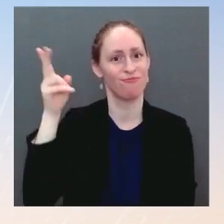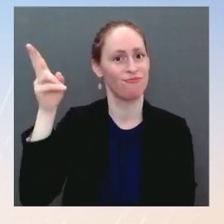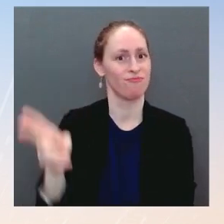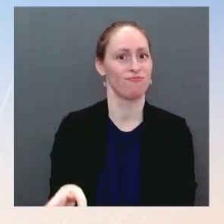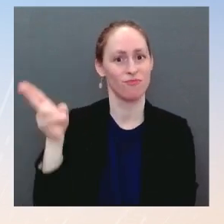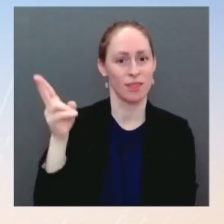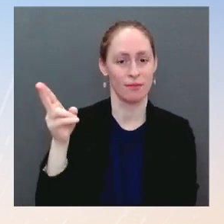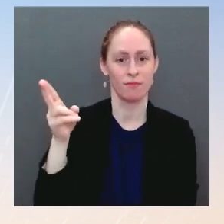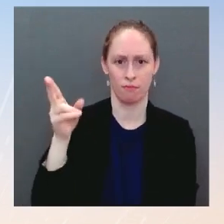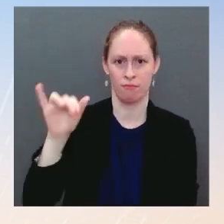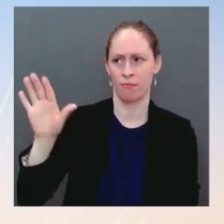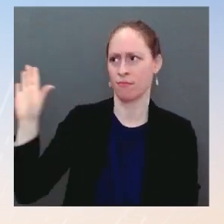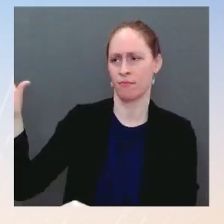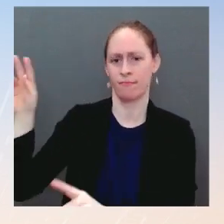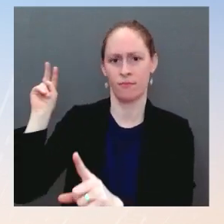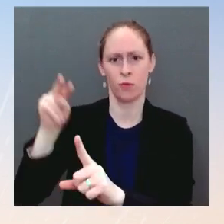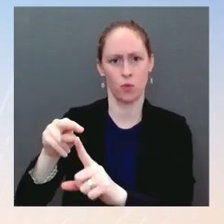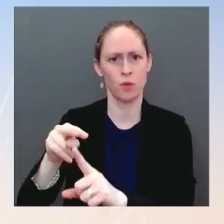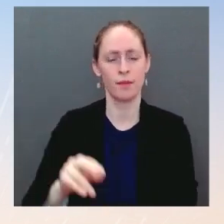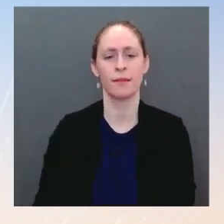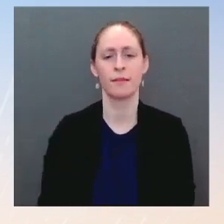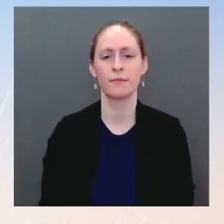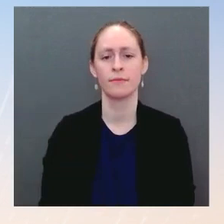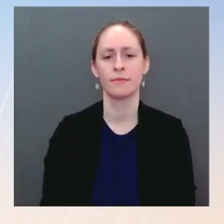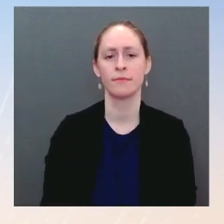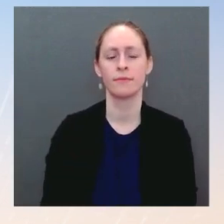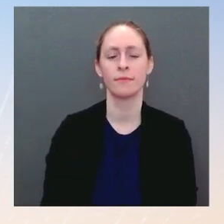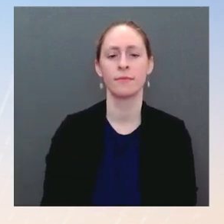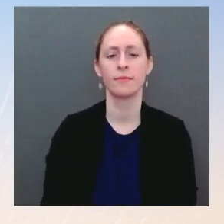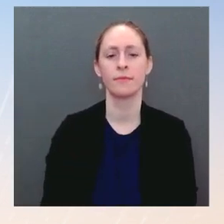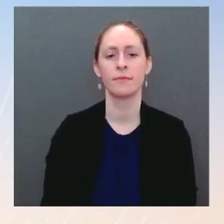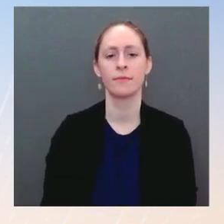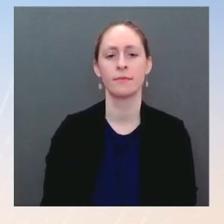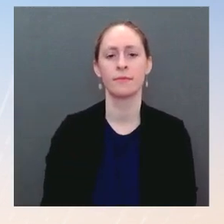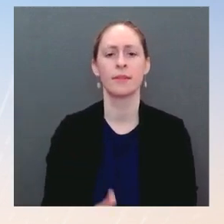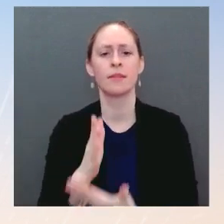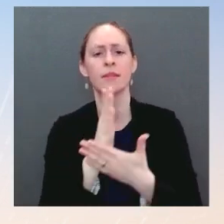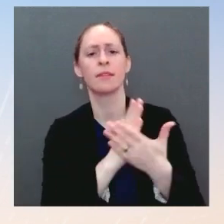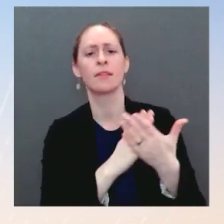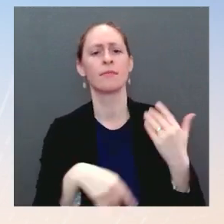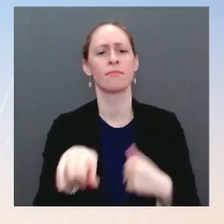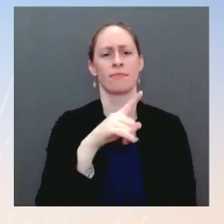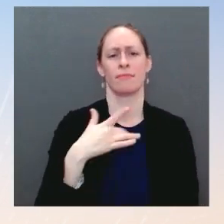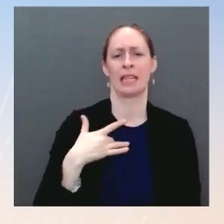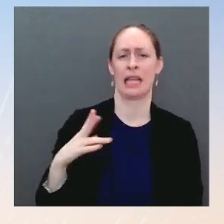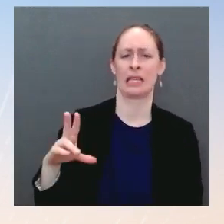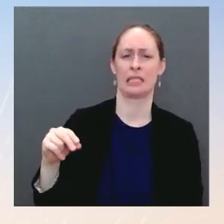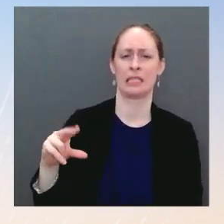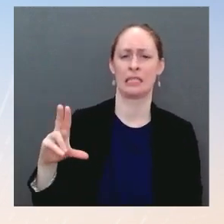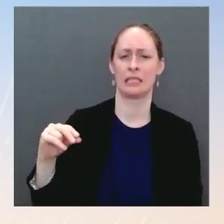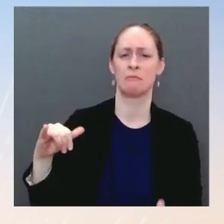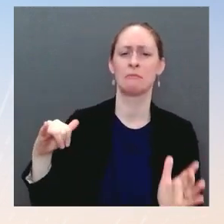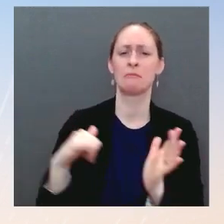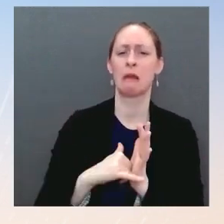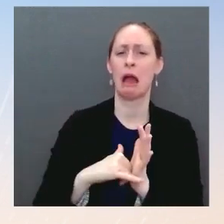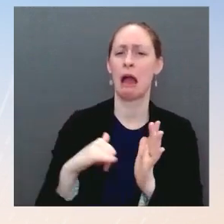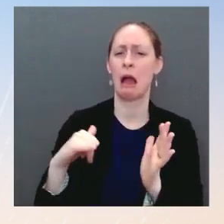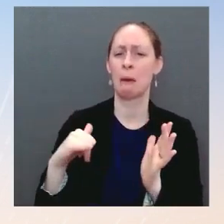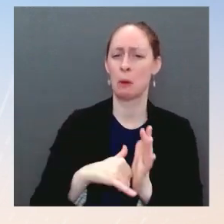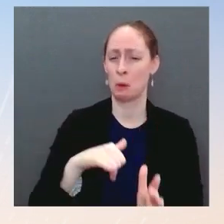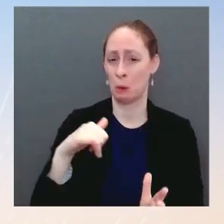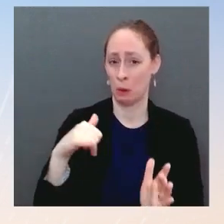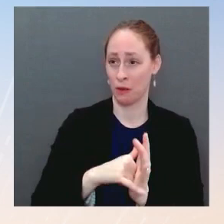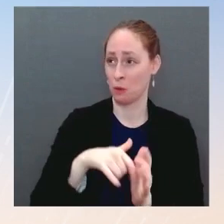that's not possible or we can't find the most eminently qualified person, that's